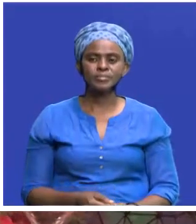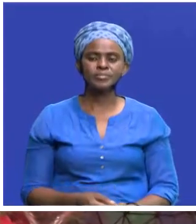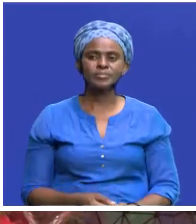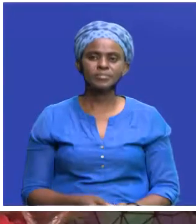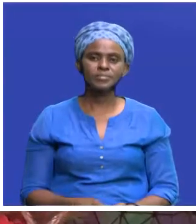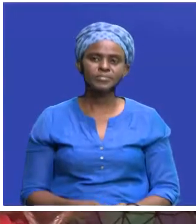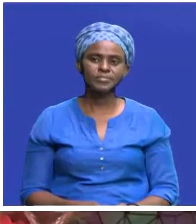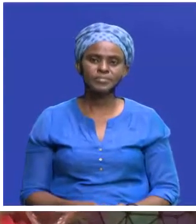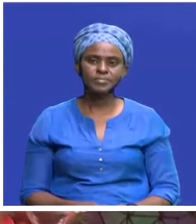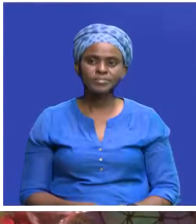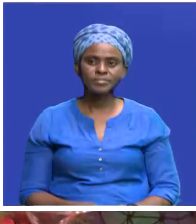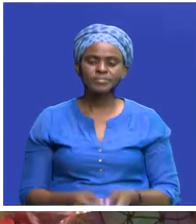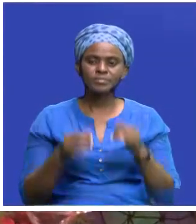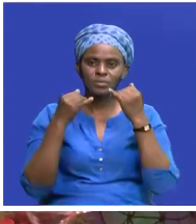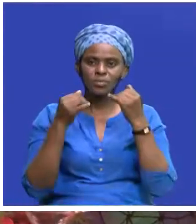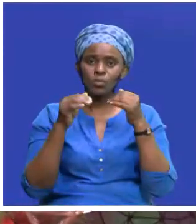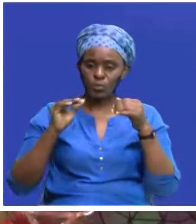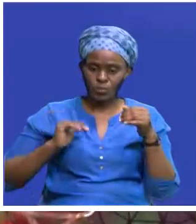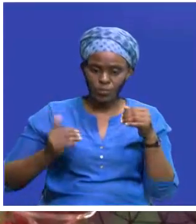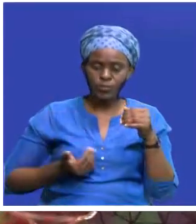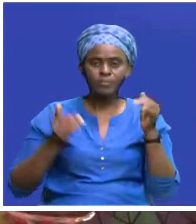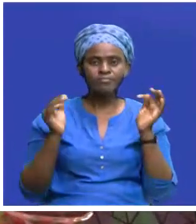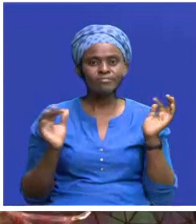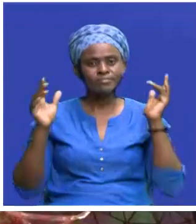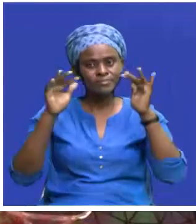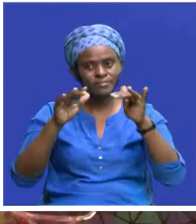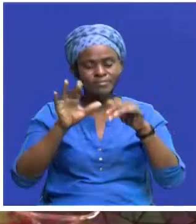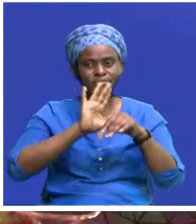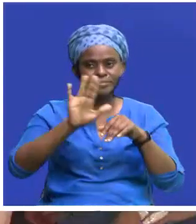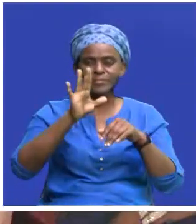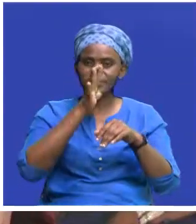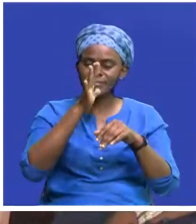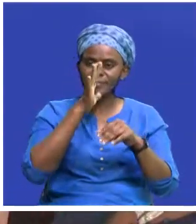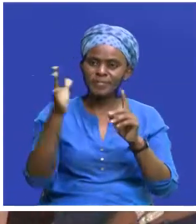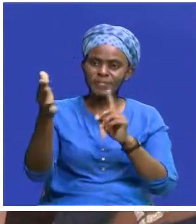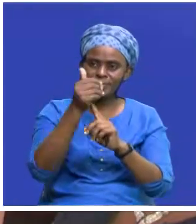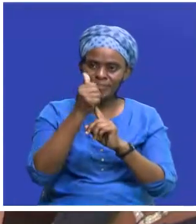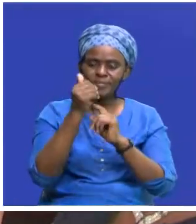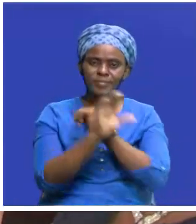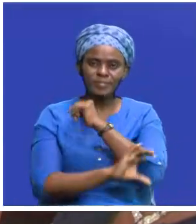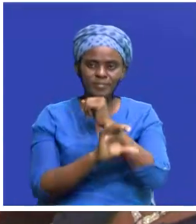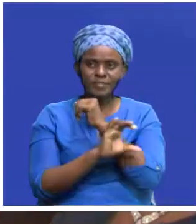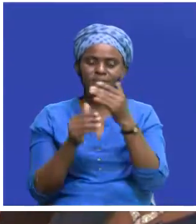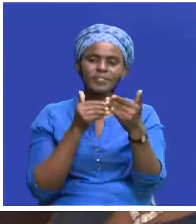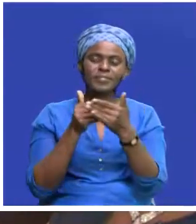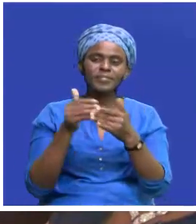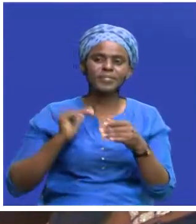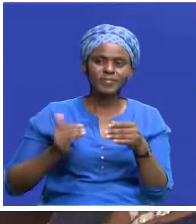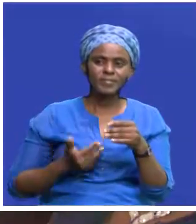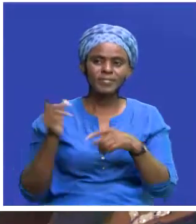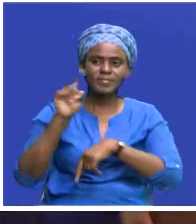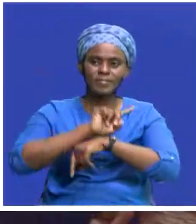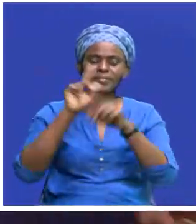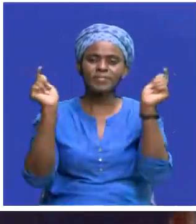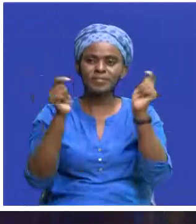A room filled with influential women gathered to celebrate one another's achievements as the country gears up for the Women's Day commemoration.